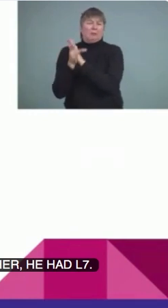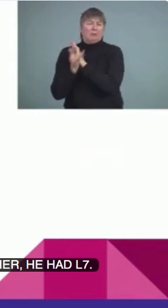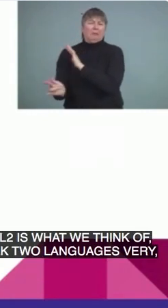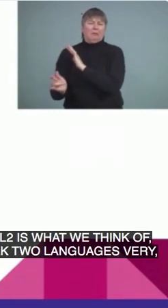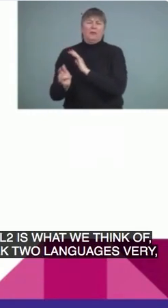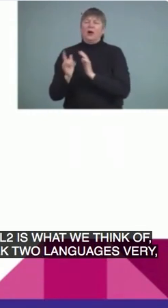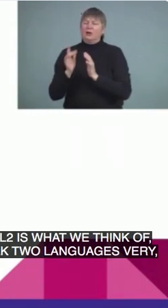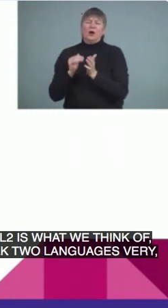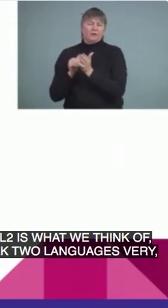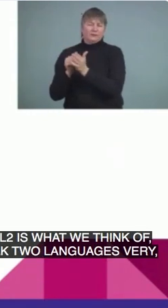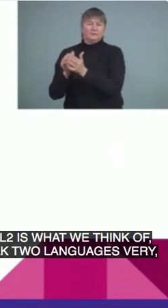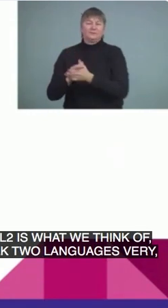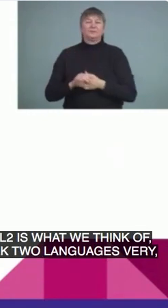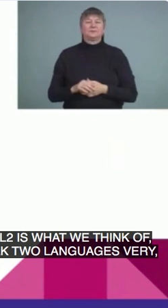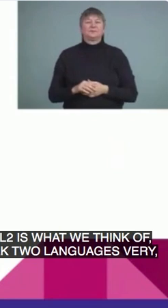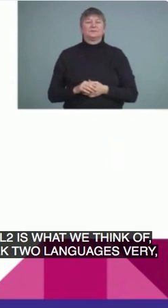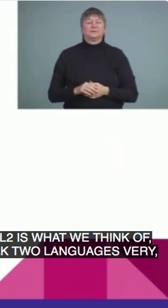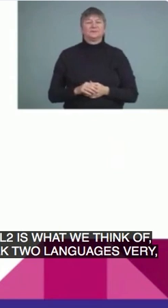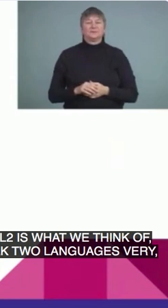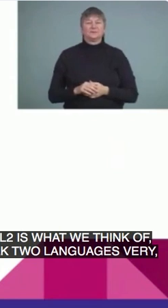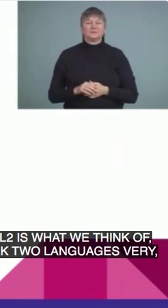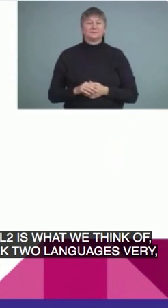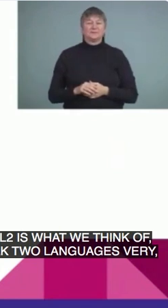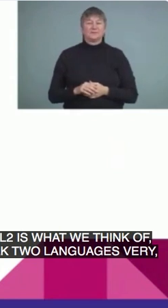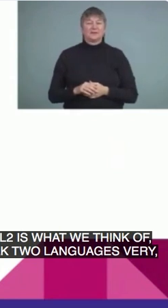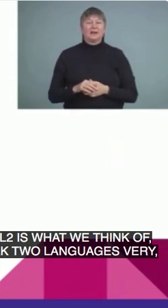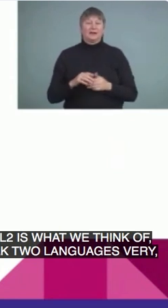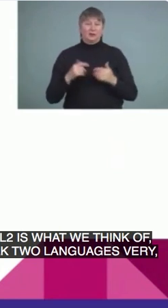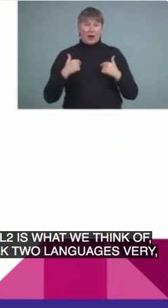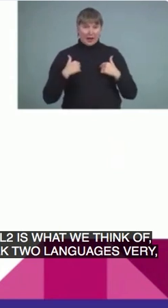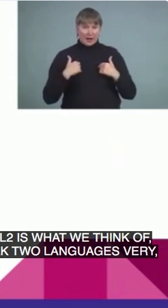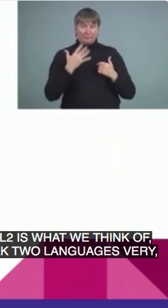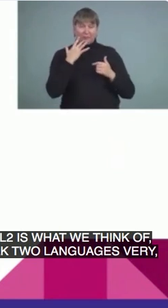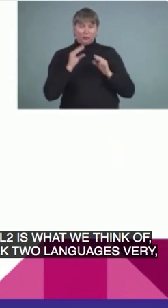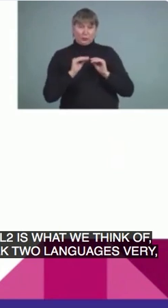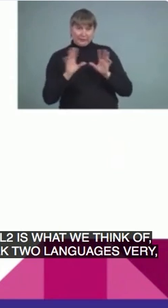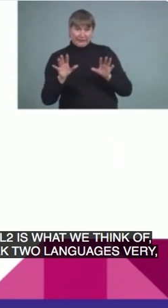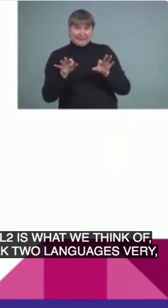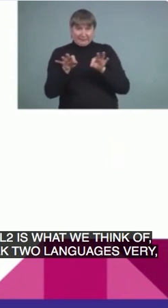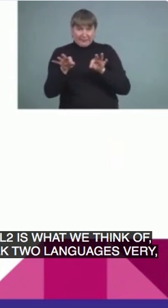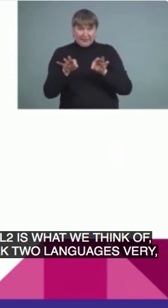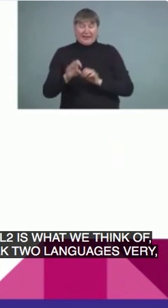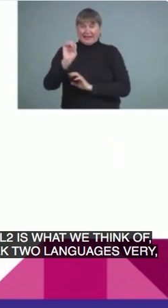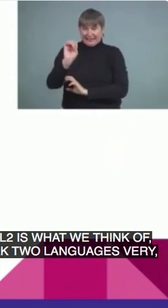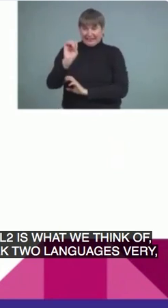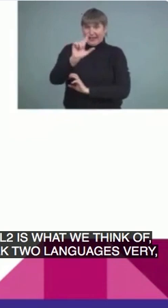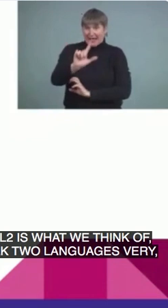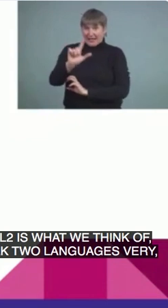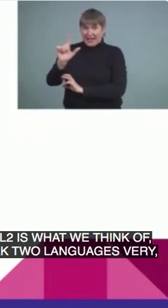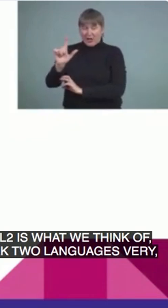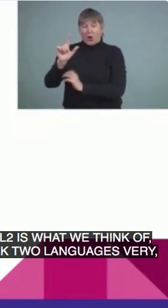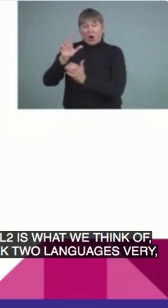So I always like to clarify the difference between ELL the English language learner